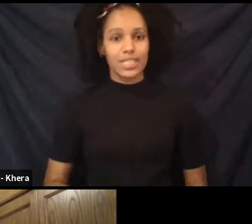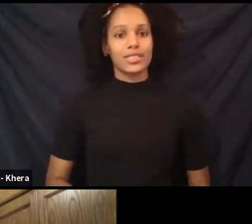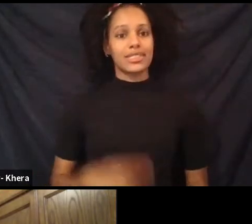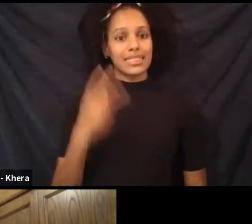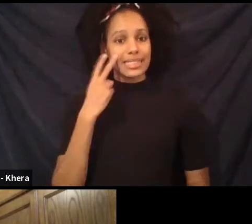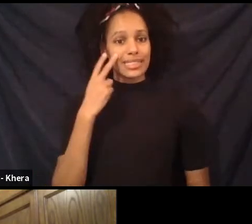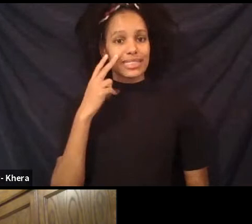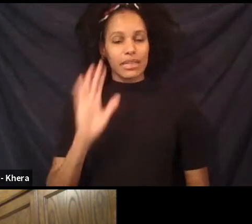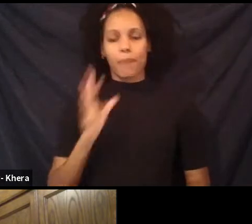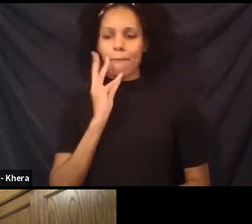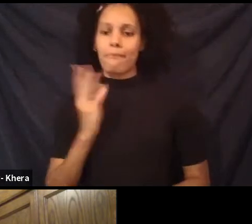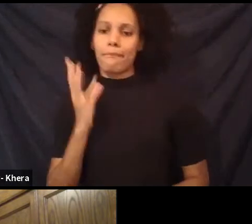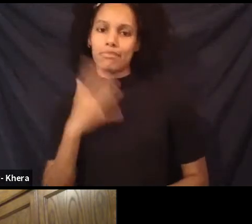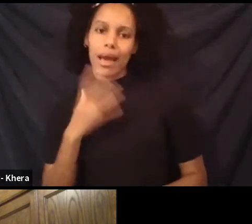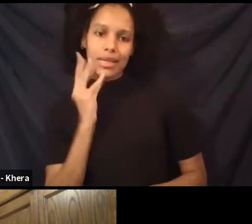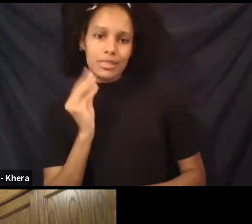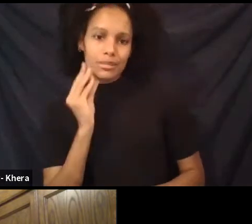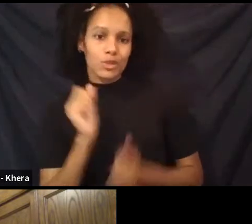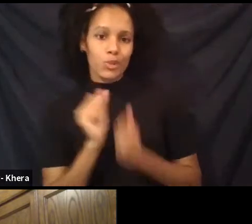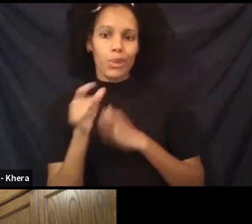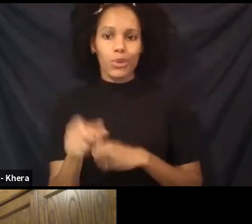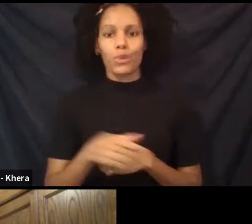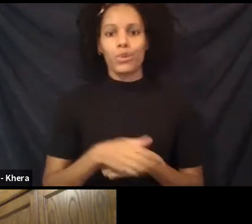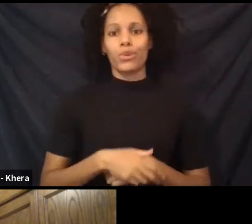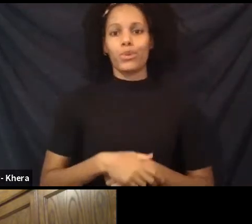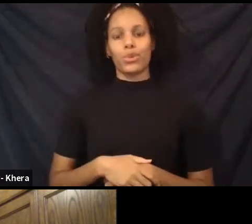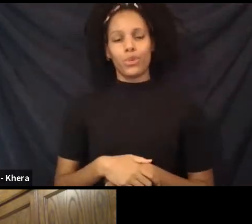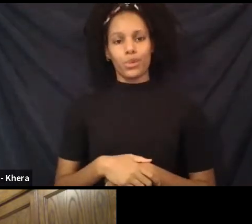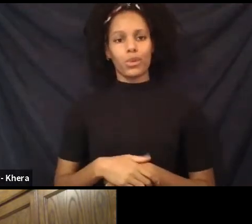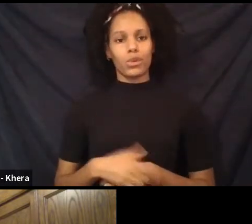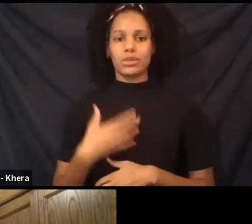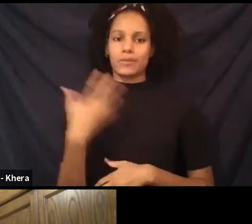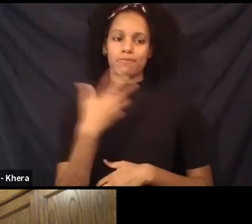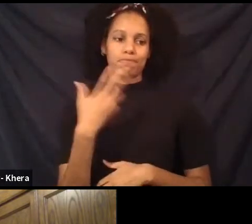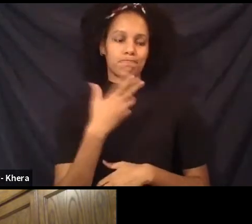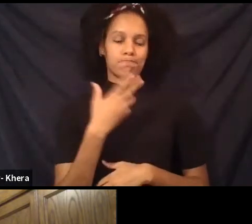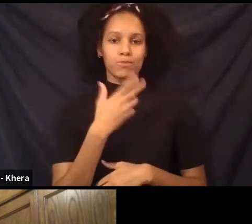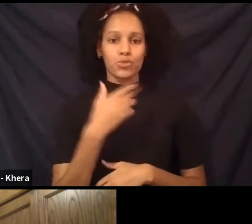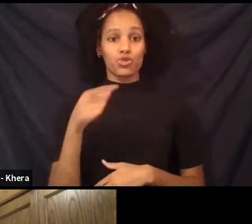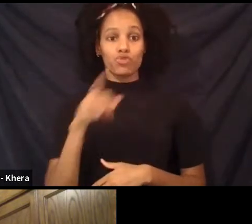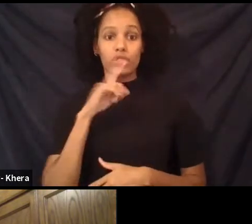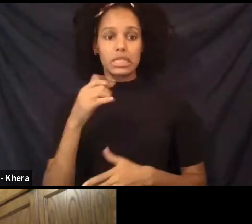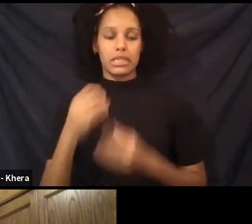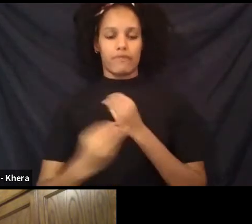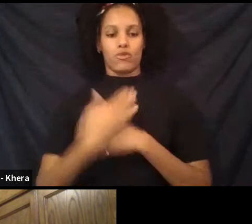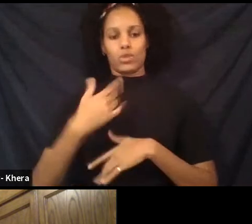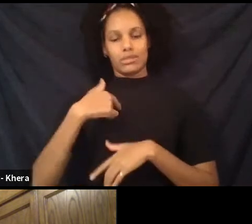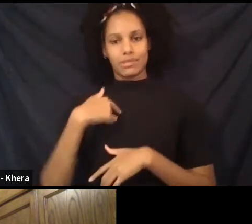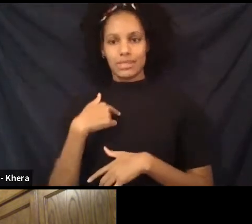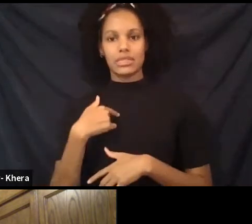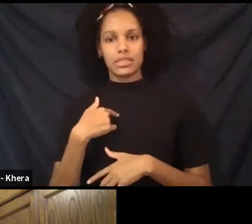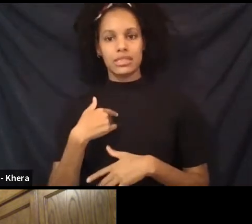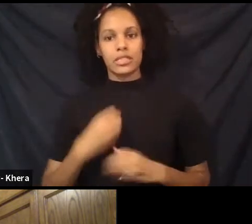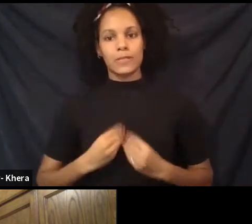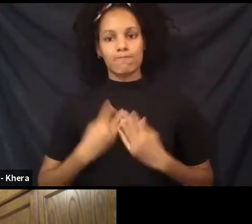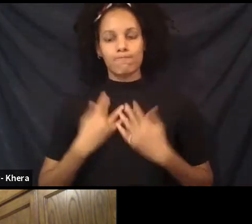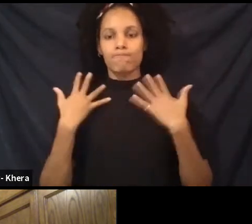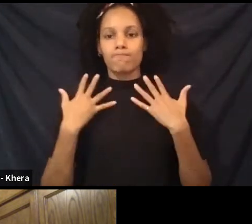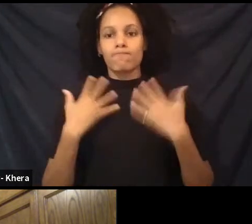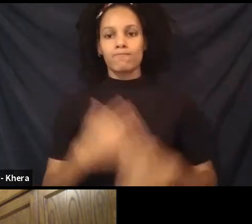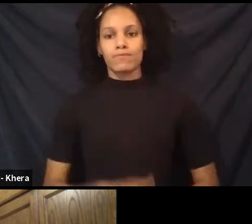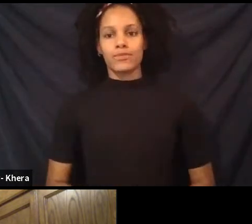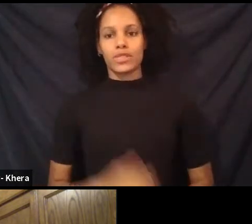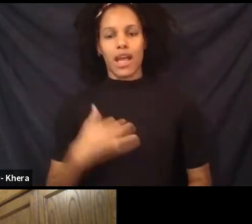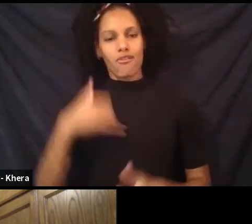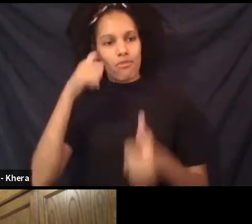experience with you. You have been an influencer in my life. You really have. I'm remembering you.